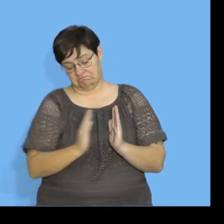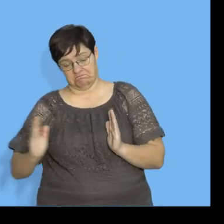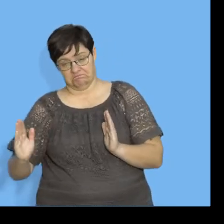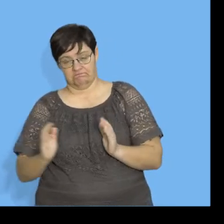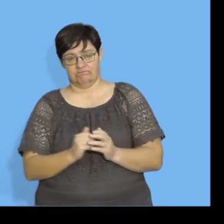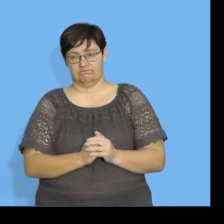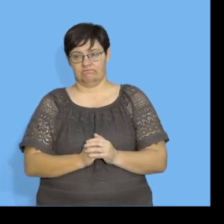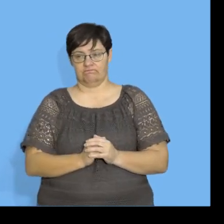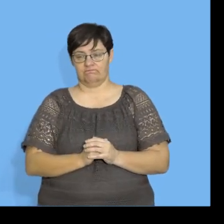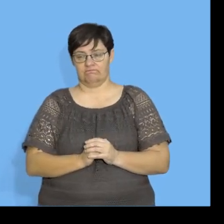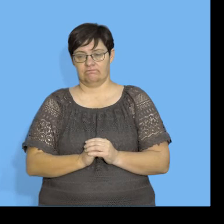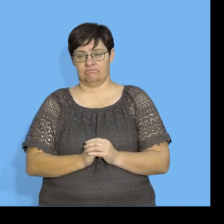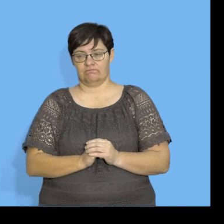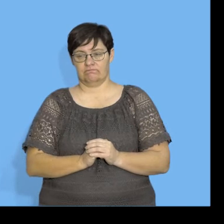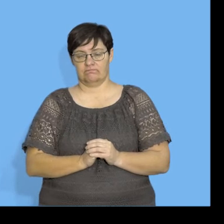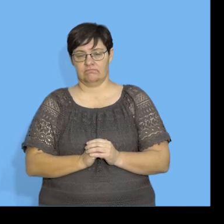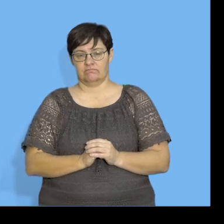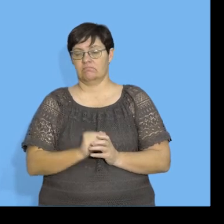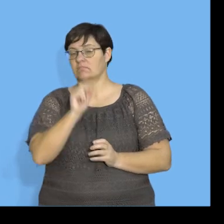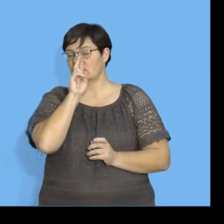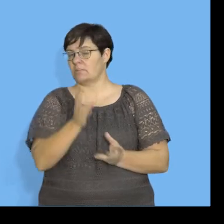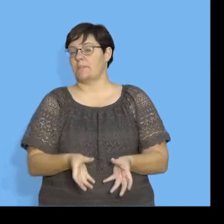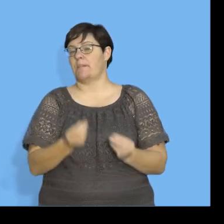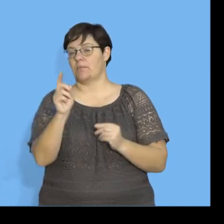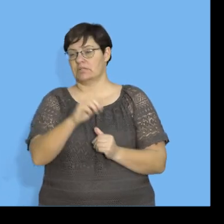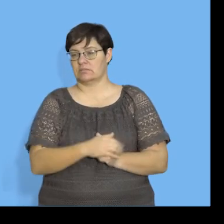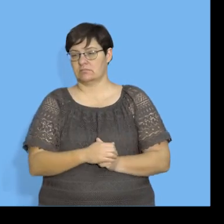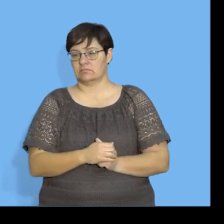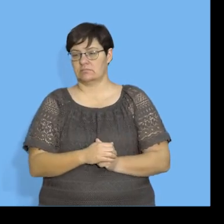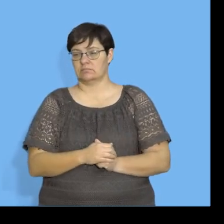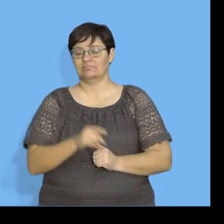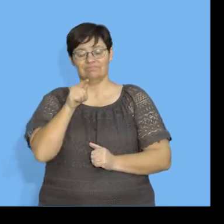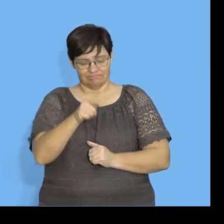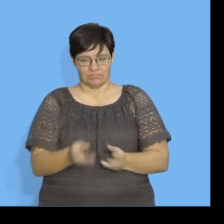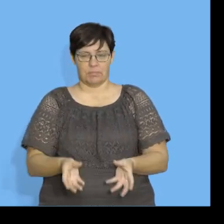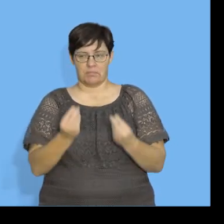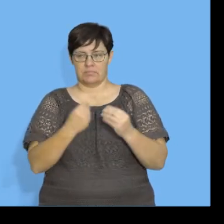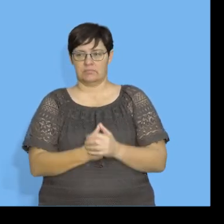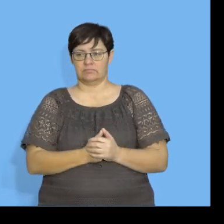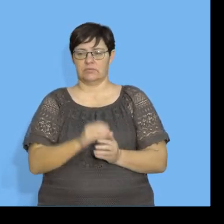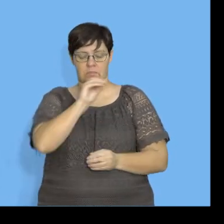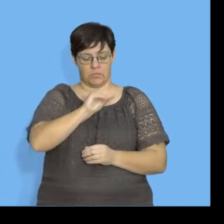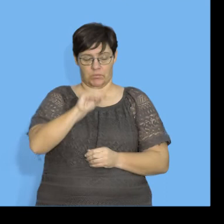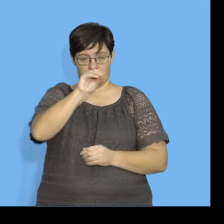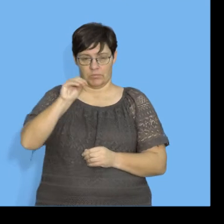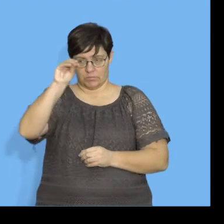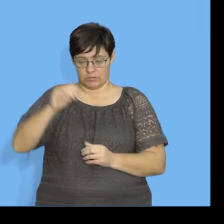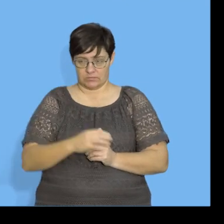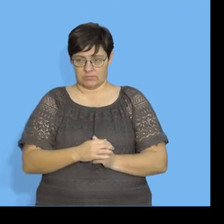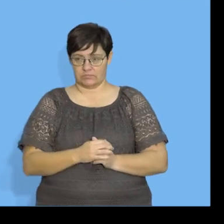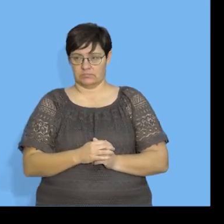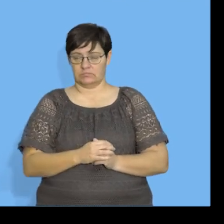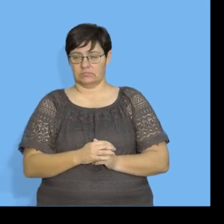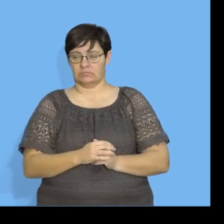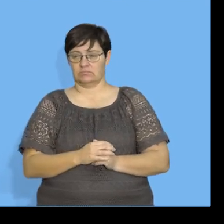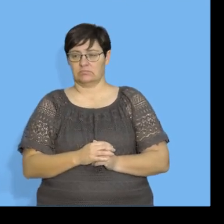and 155. Let's see what we get. This is what you get if we put all the points. Okay.